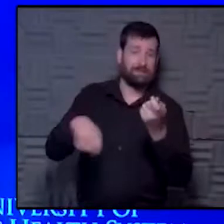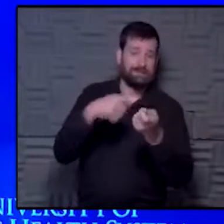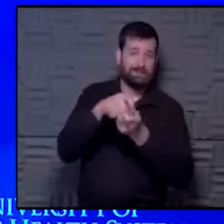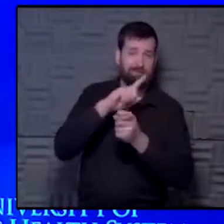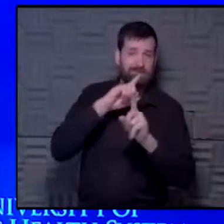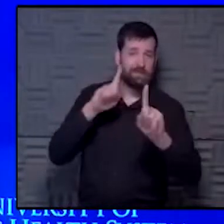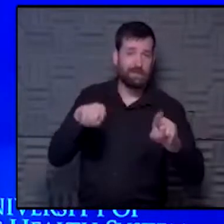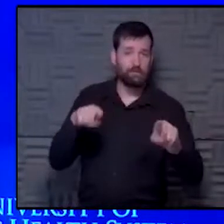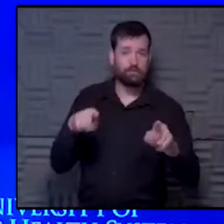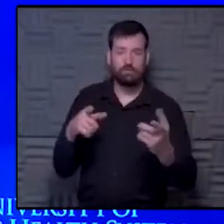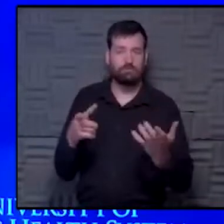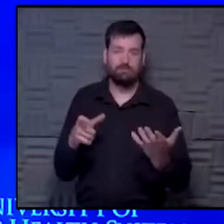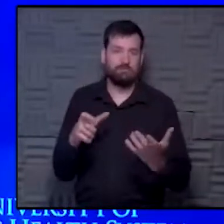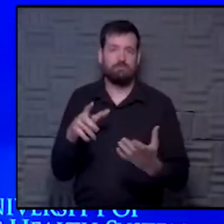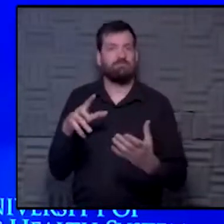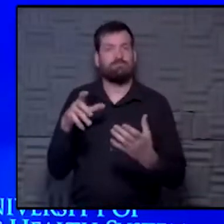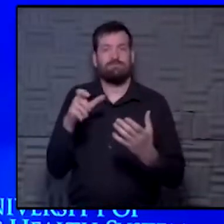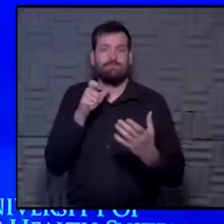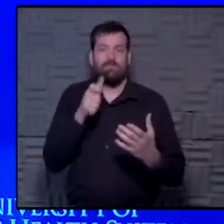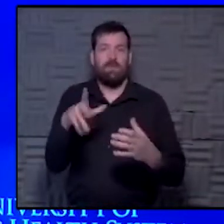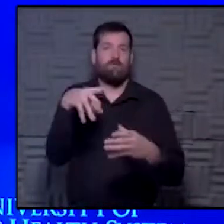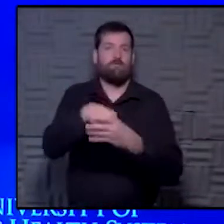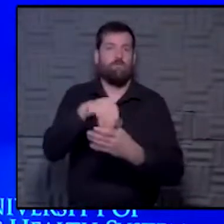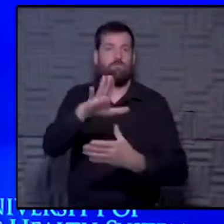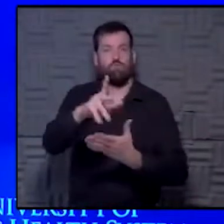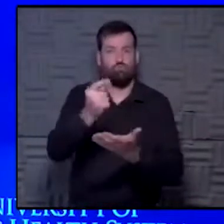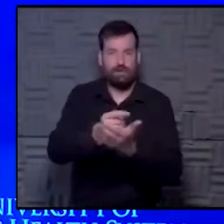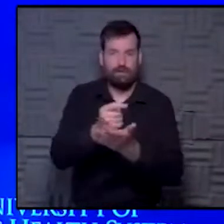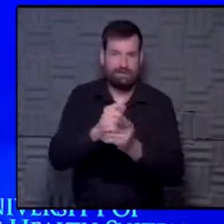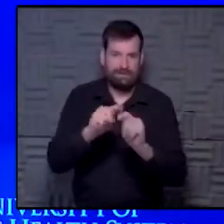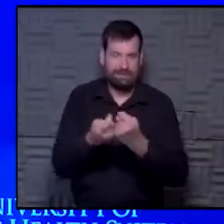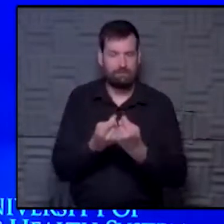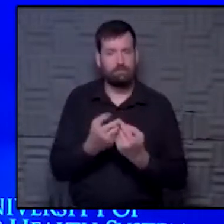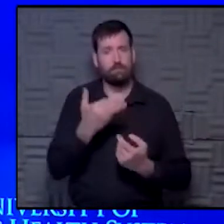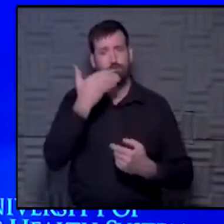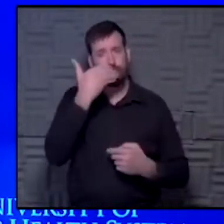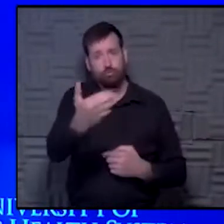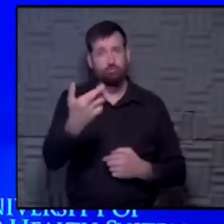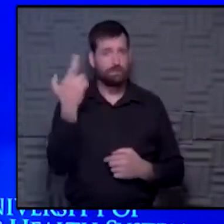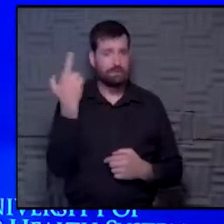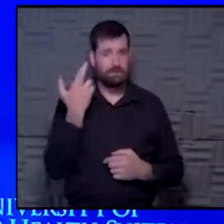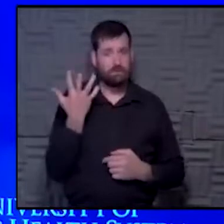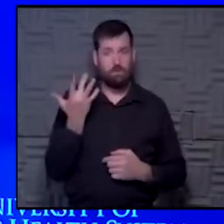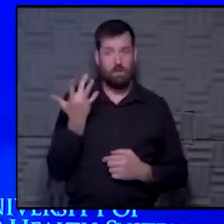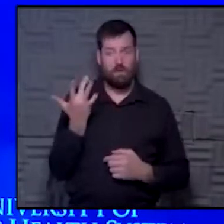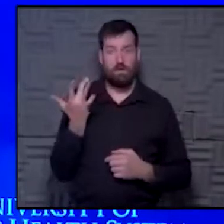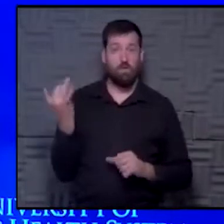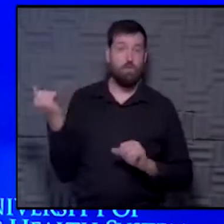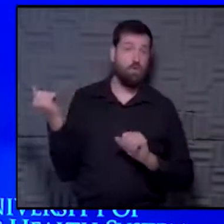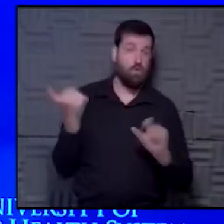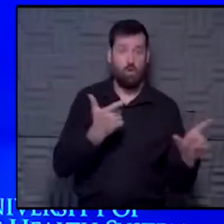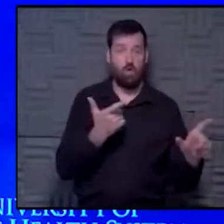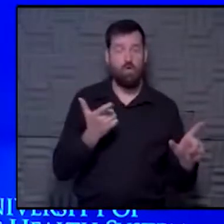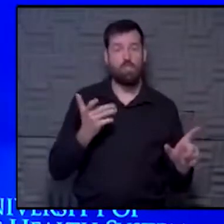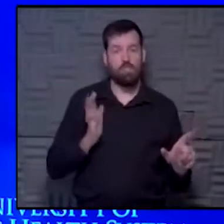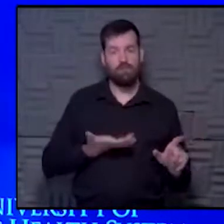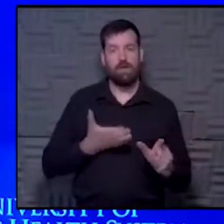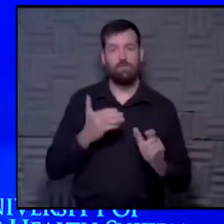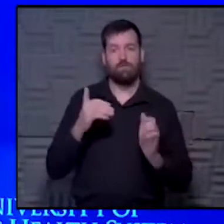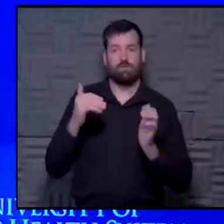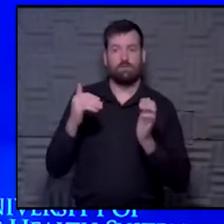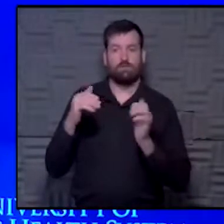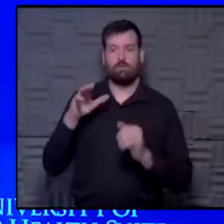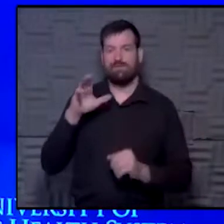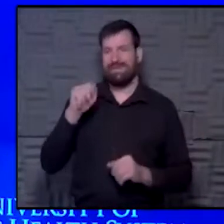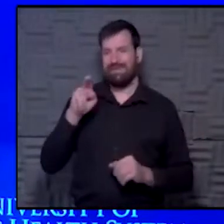to those questions without being part of your treatment team. There's a very, very good reason why all of our treating oncologists at the